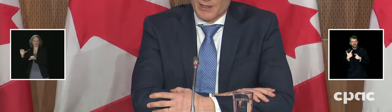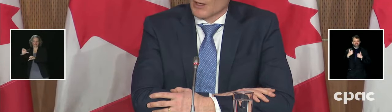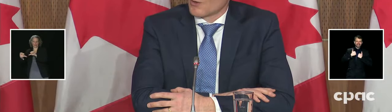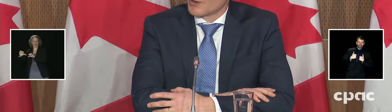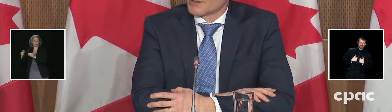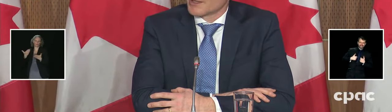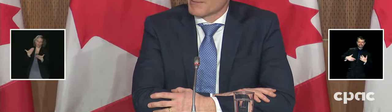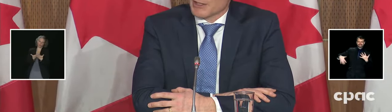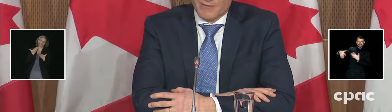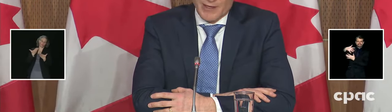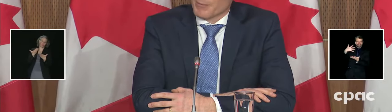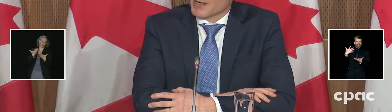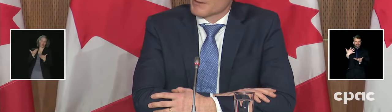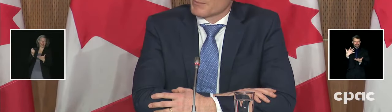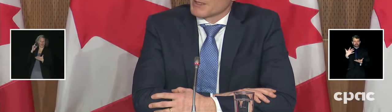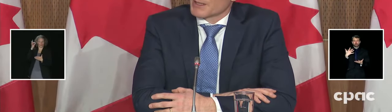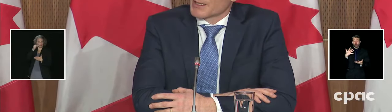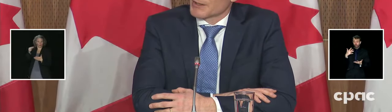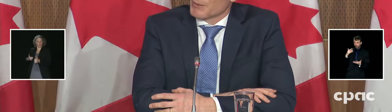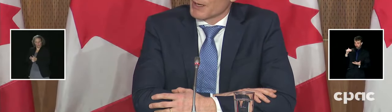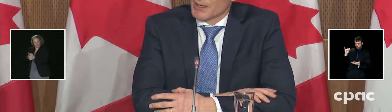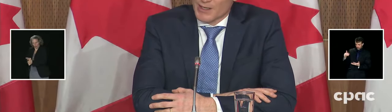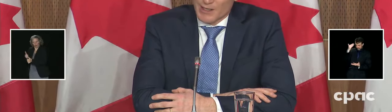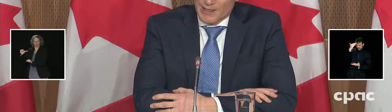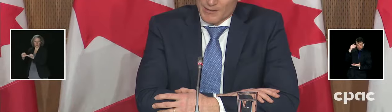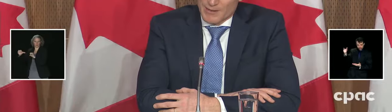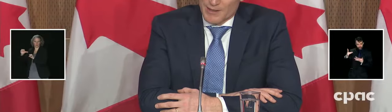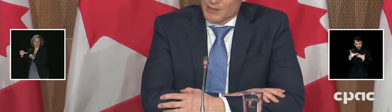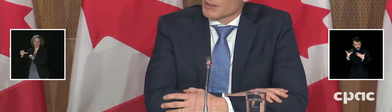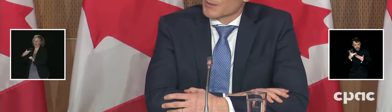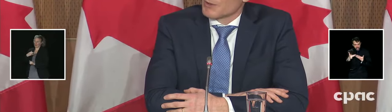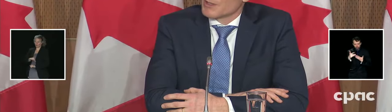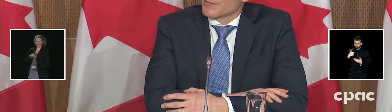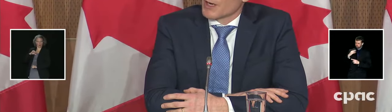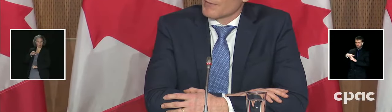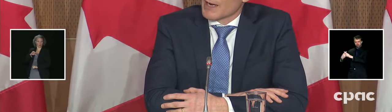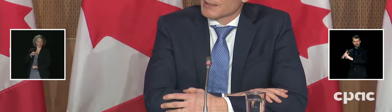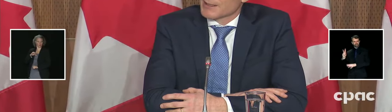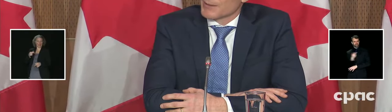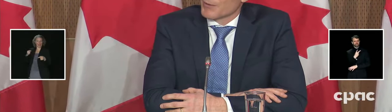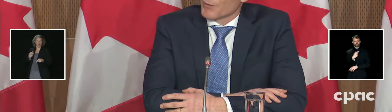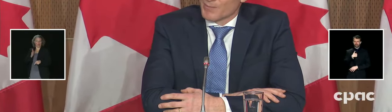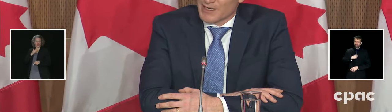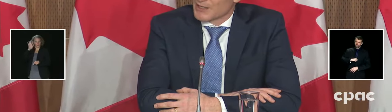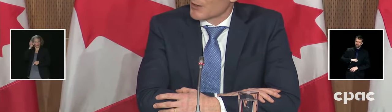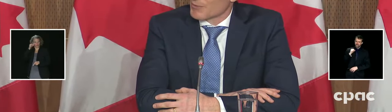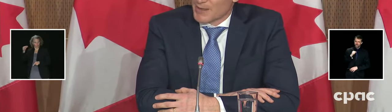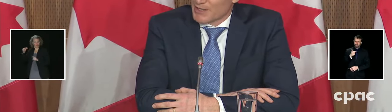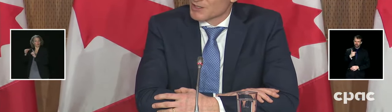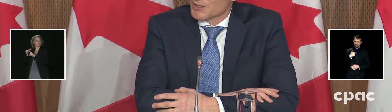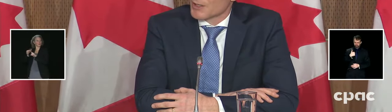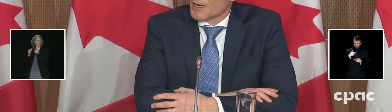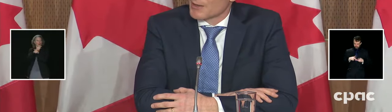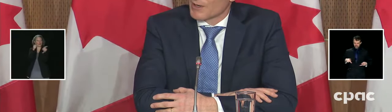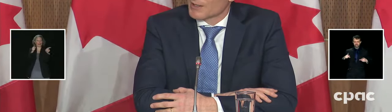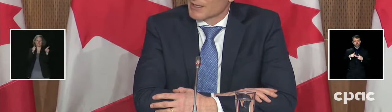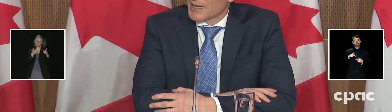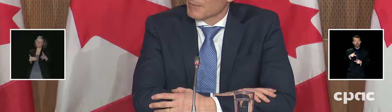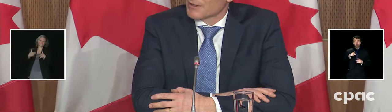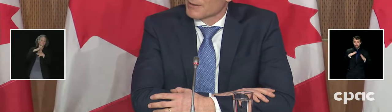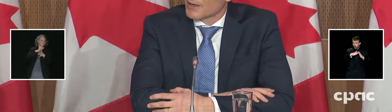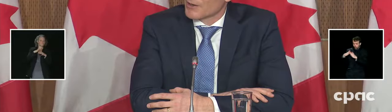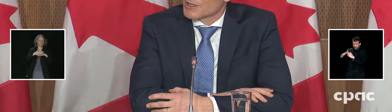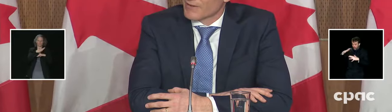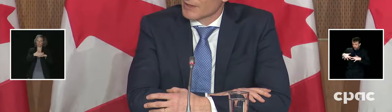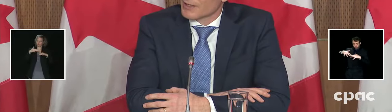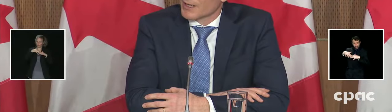government accordingly. I'm actually very proud to be in a country where Indigenous communities have gotten vaccinated before me or the Prime Minister or anyone in the